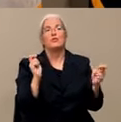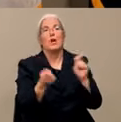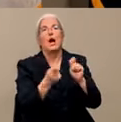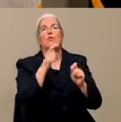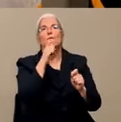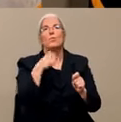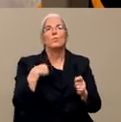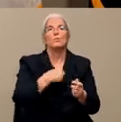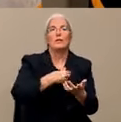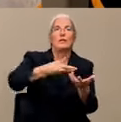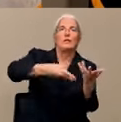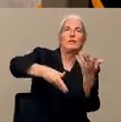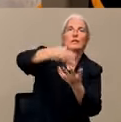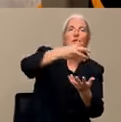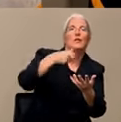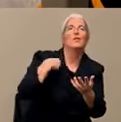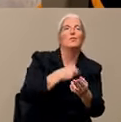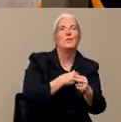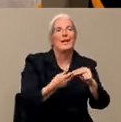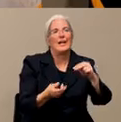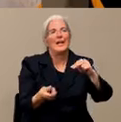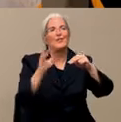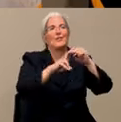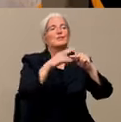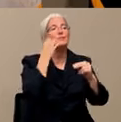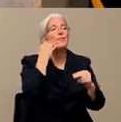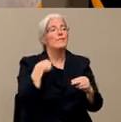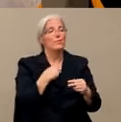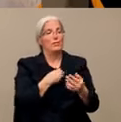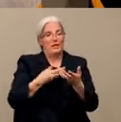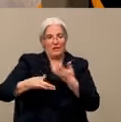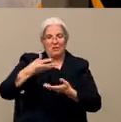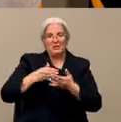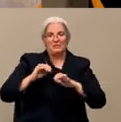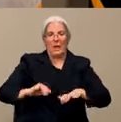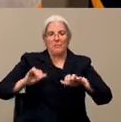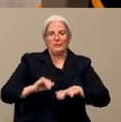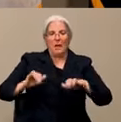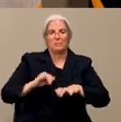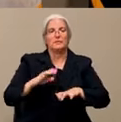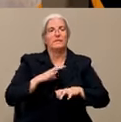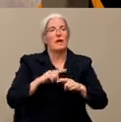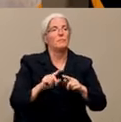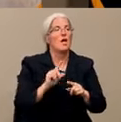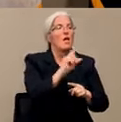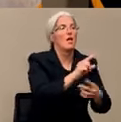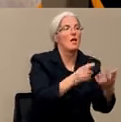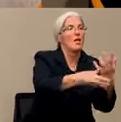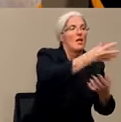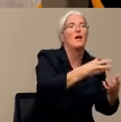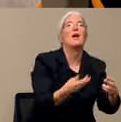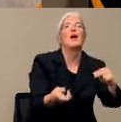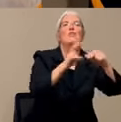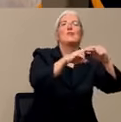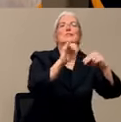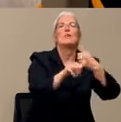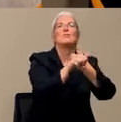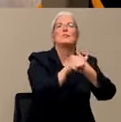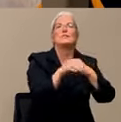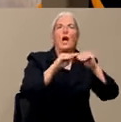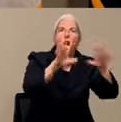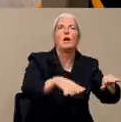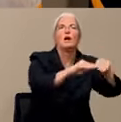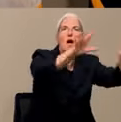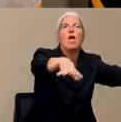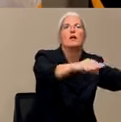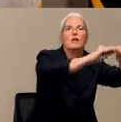we are increasing our risk of getting infected, right? Because it's new people we don't interact with. So when kids were in school every day, that was